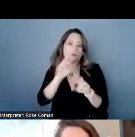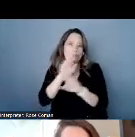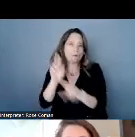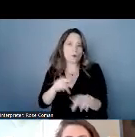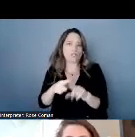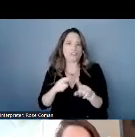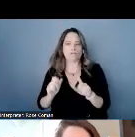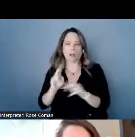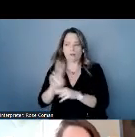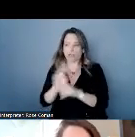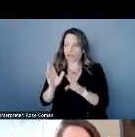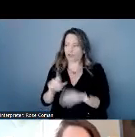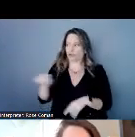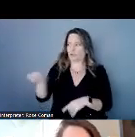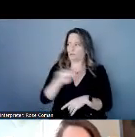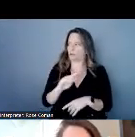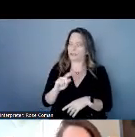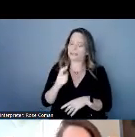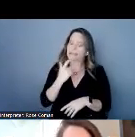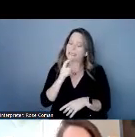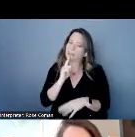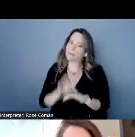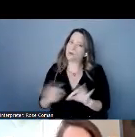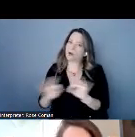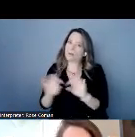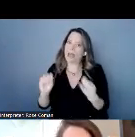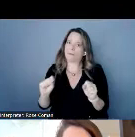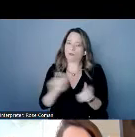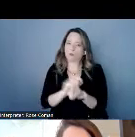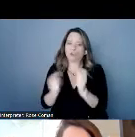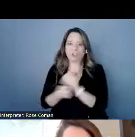that ability to switch and control your accessibility